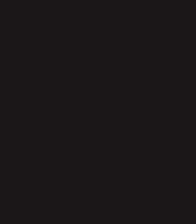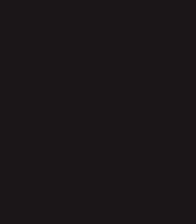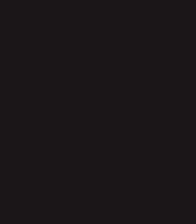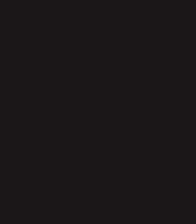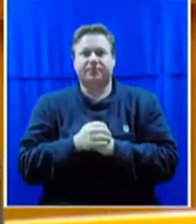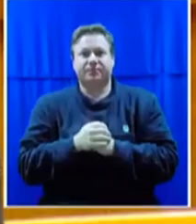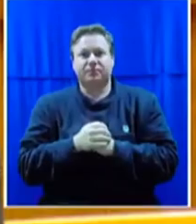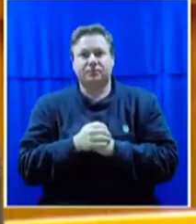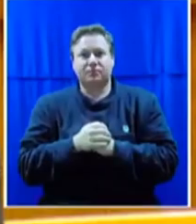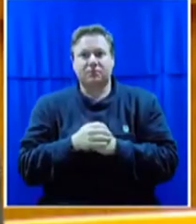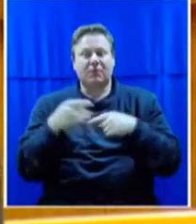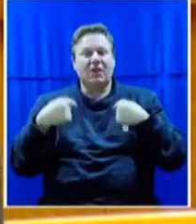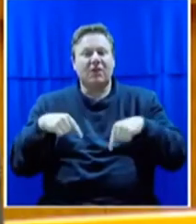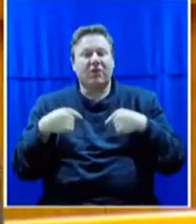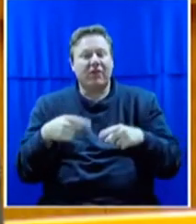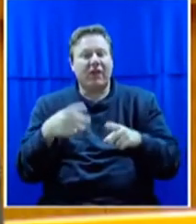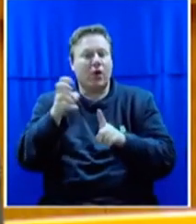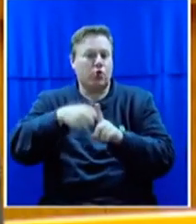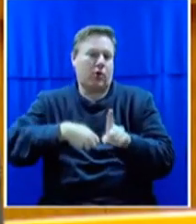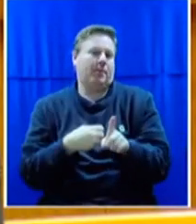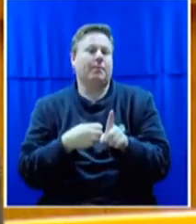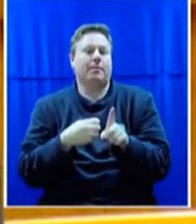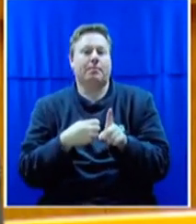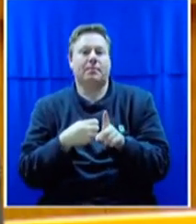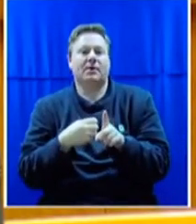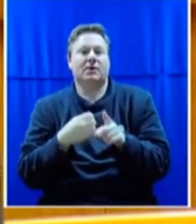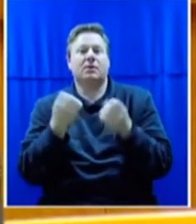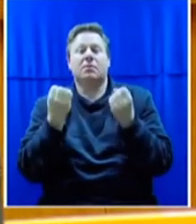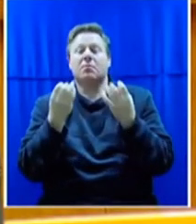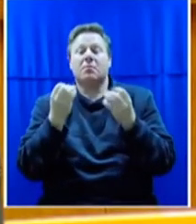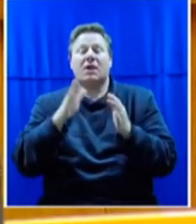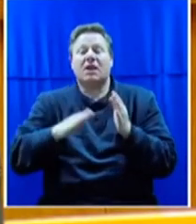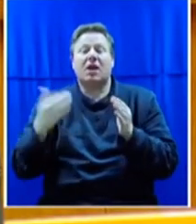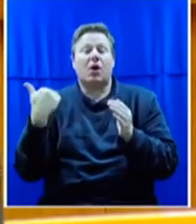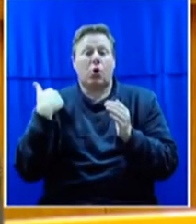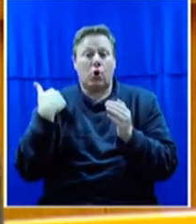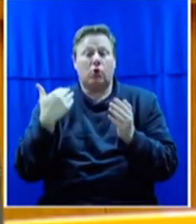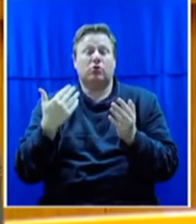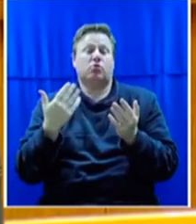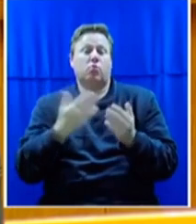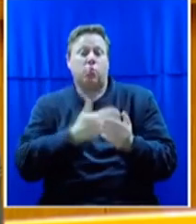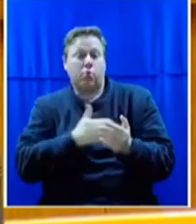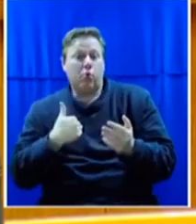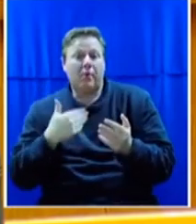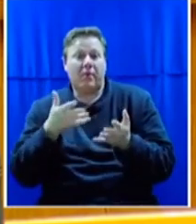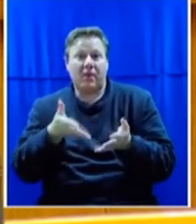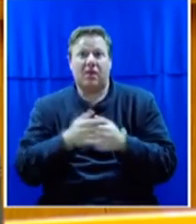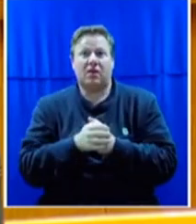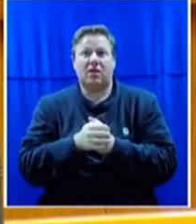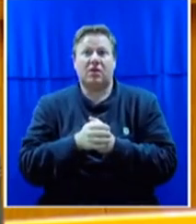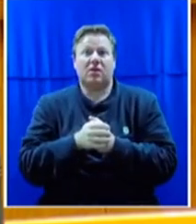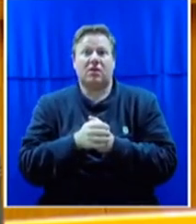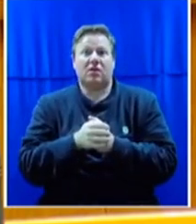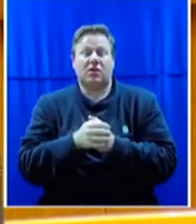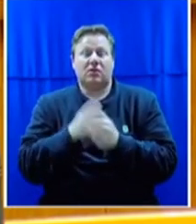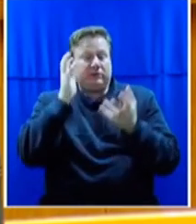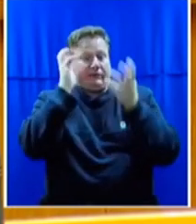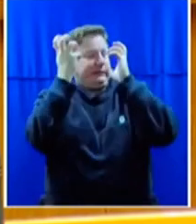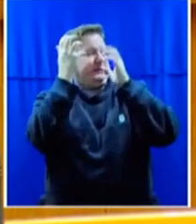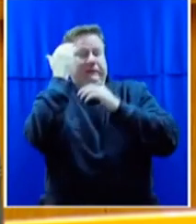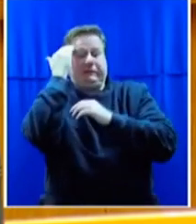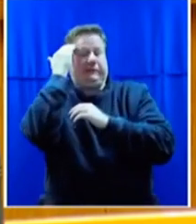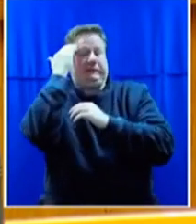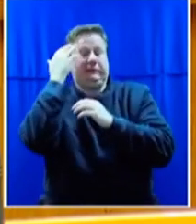The fear of being raped is a fear many young girls and women live with. The trauma of being raped is carried by too many